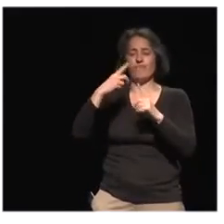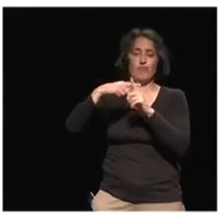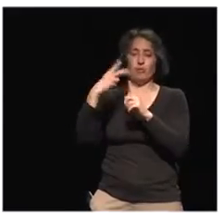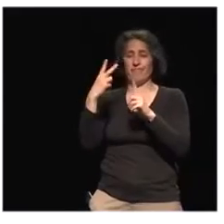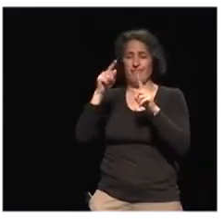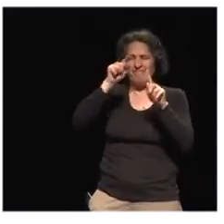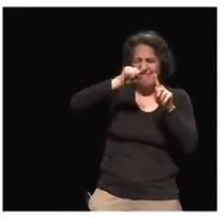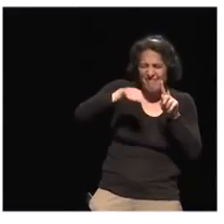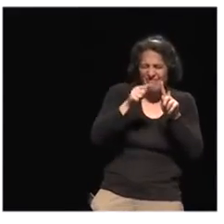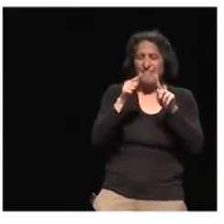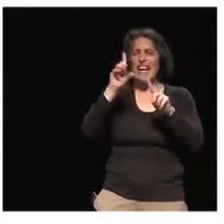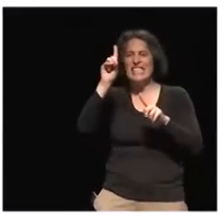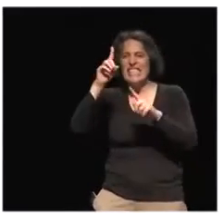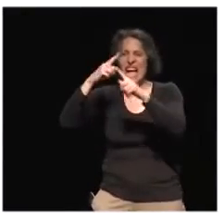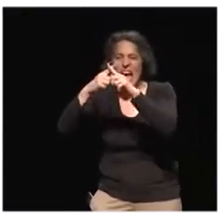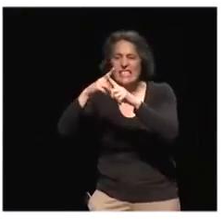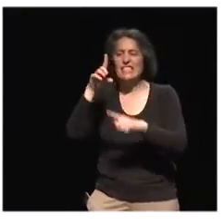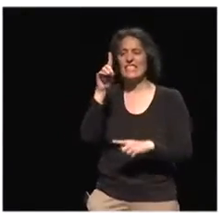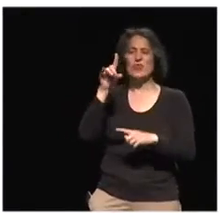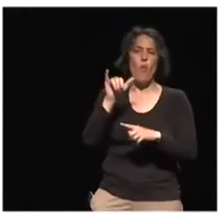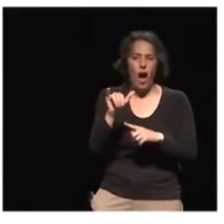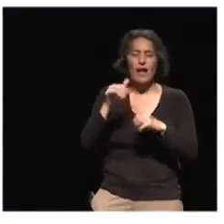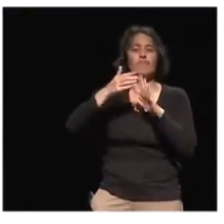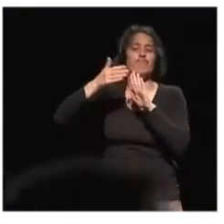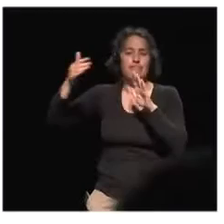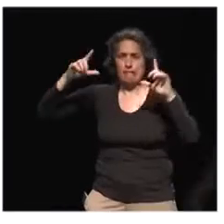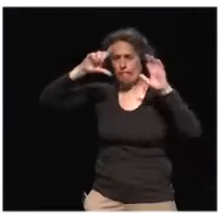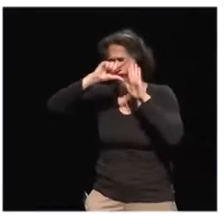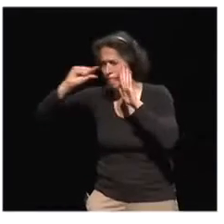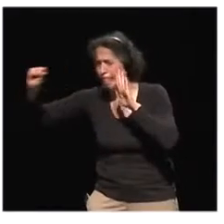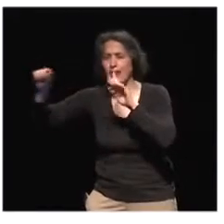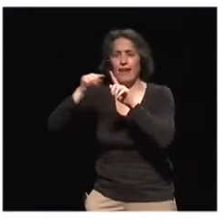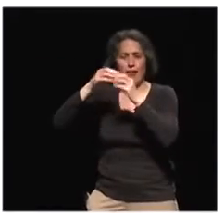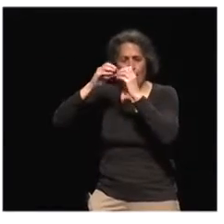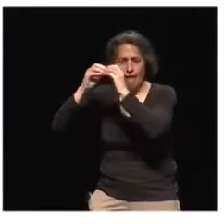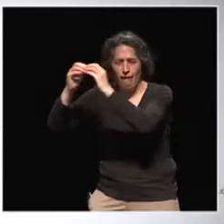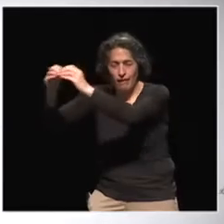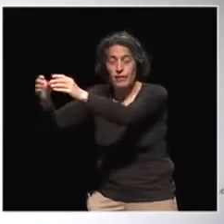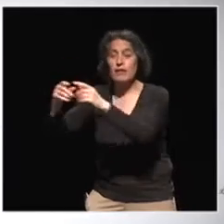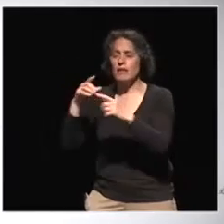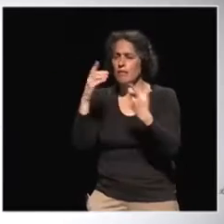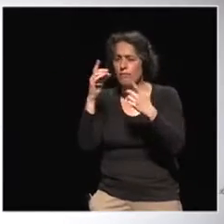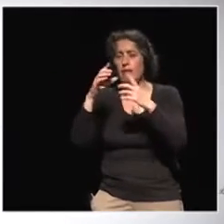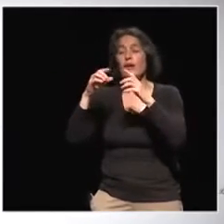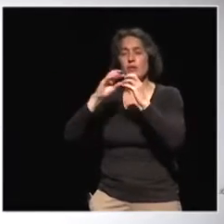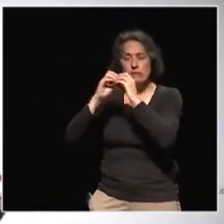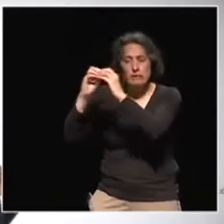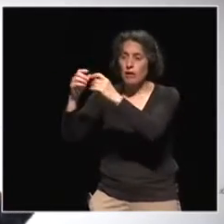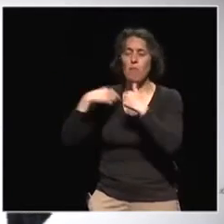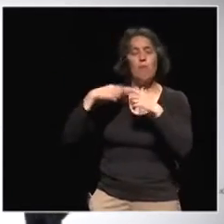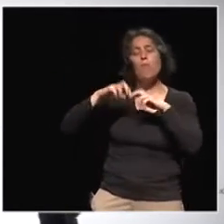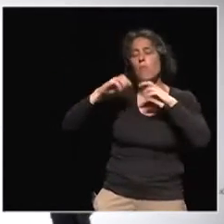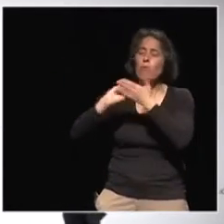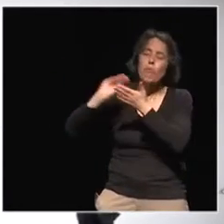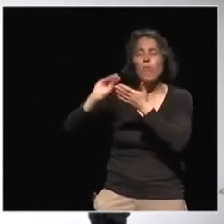did that. And I was, you know, so we need to change that to see the beauty of it. And bringing the notions of peace and sustainability into